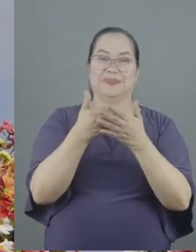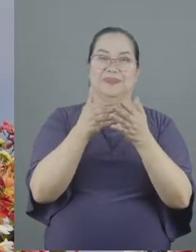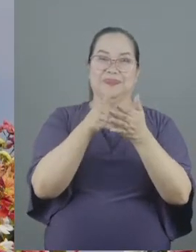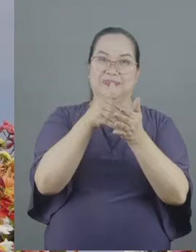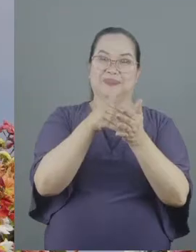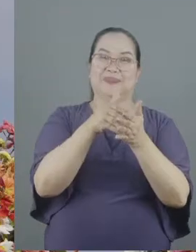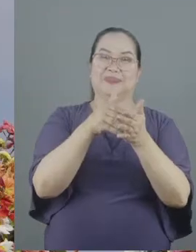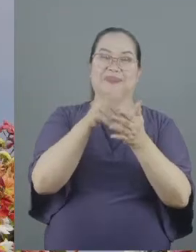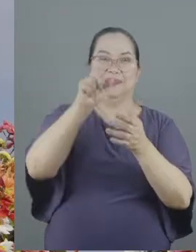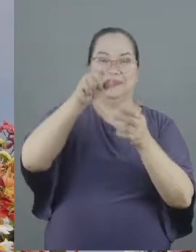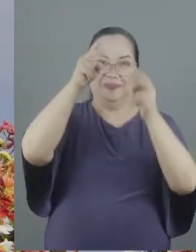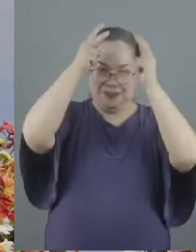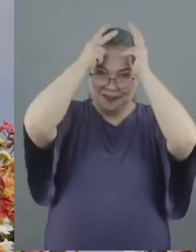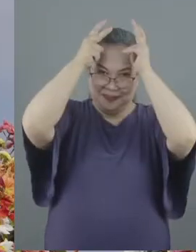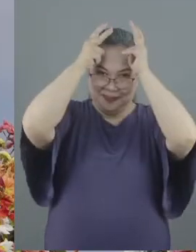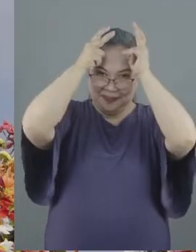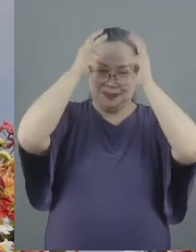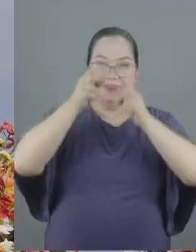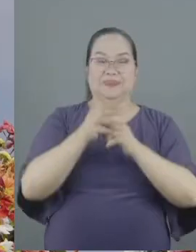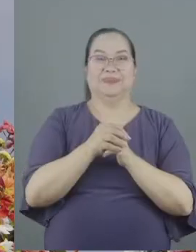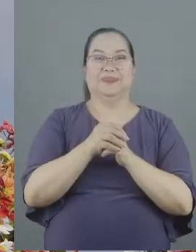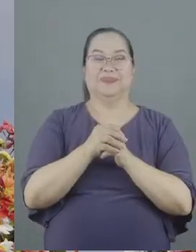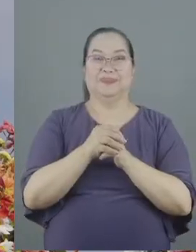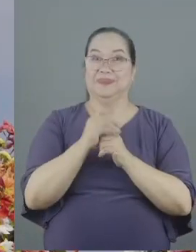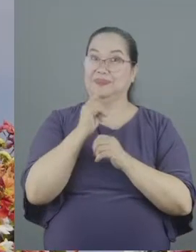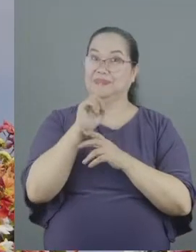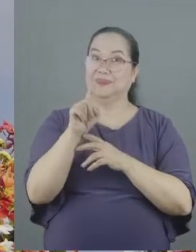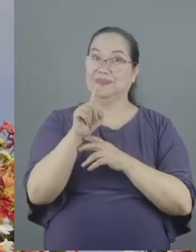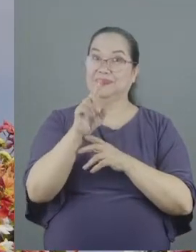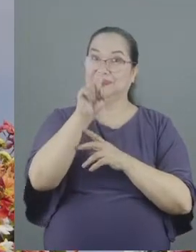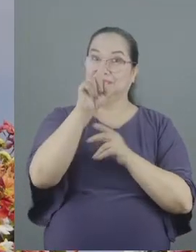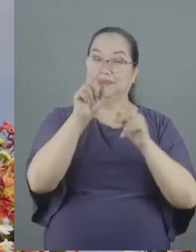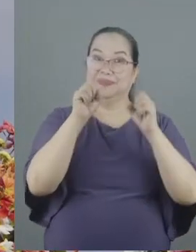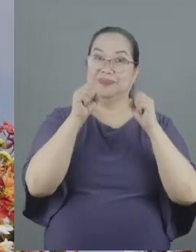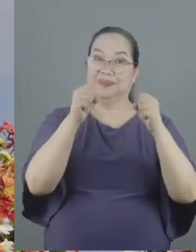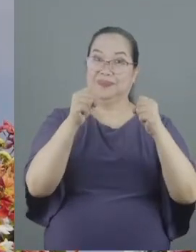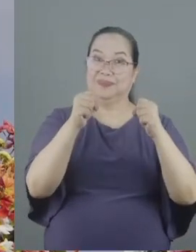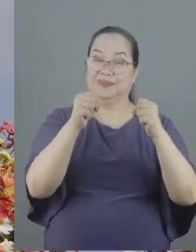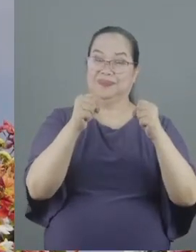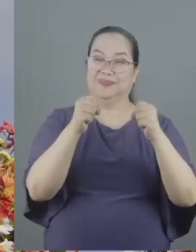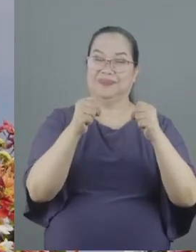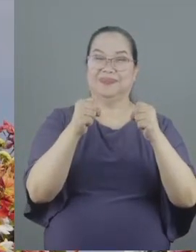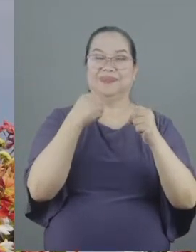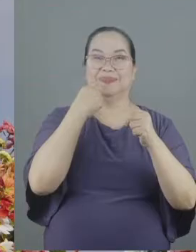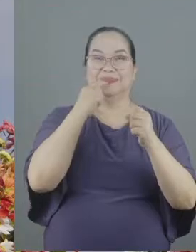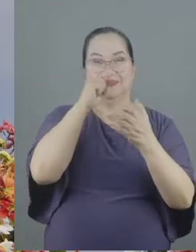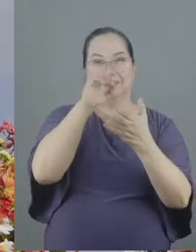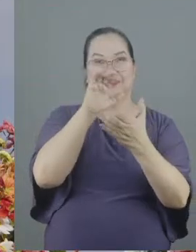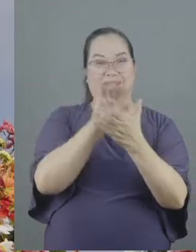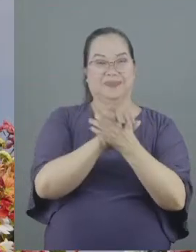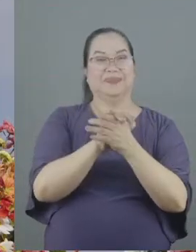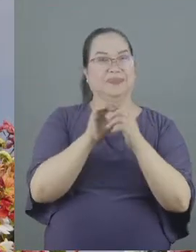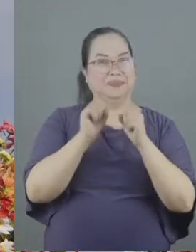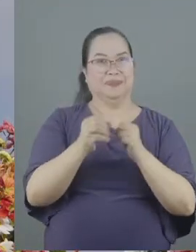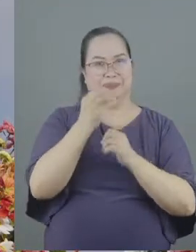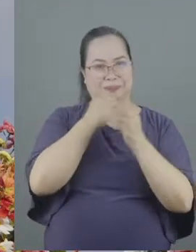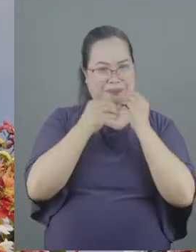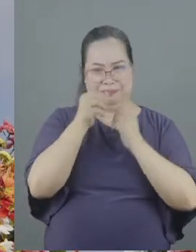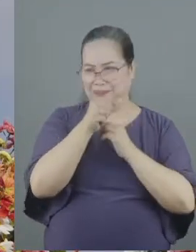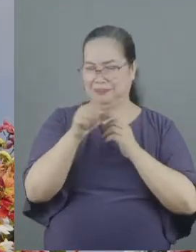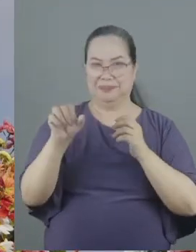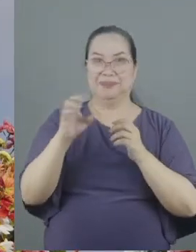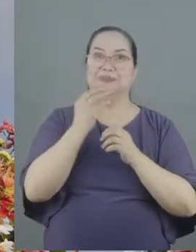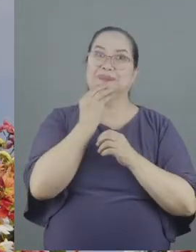only vegetables by implication the one who is strong is the one who believes that he can eat anything for the